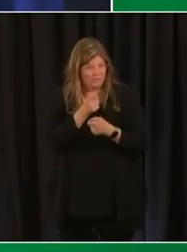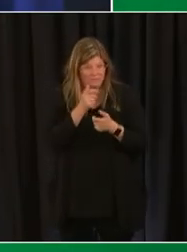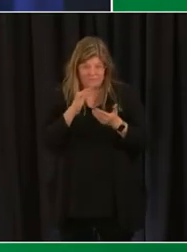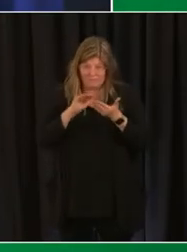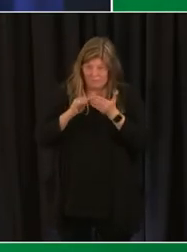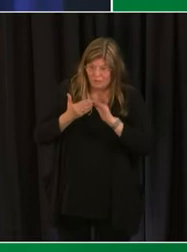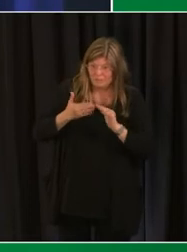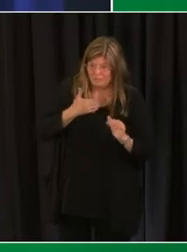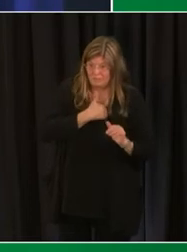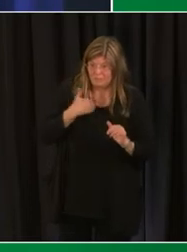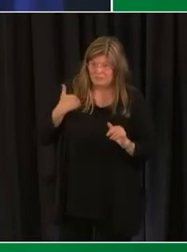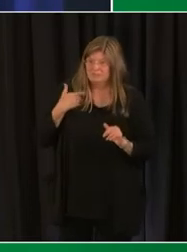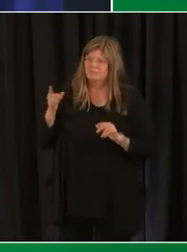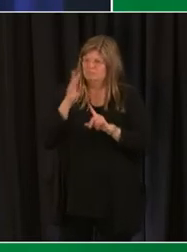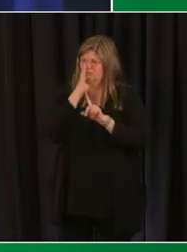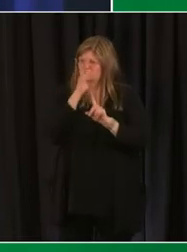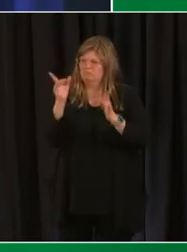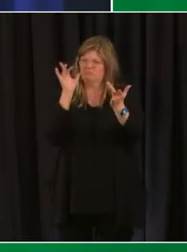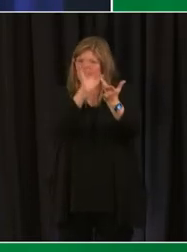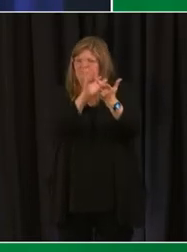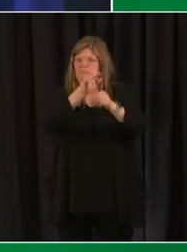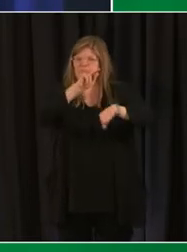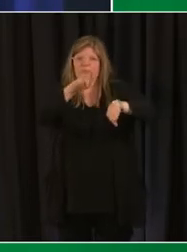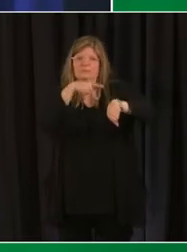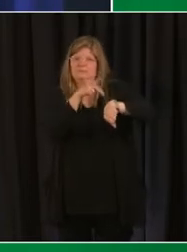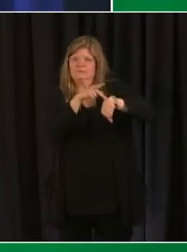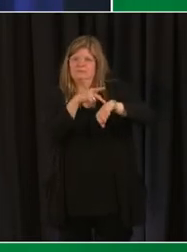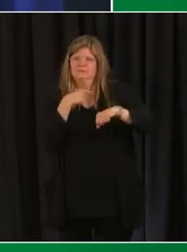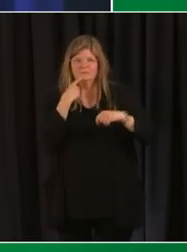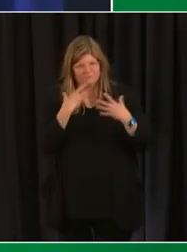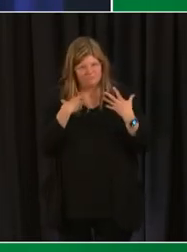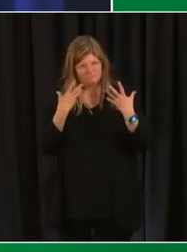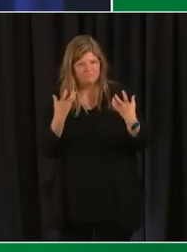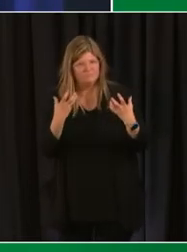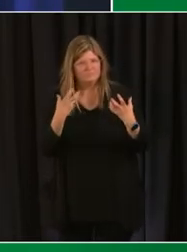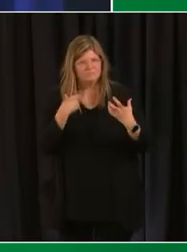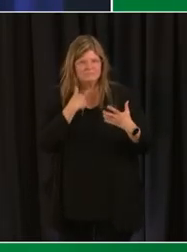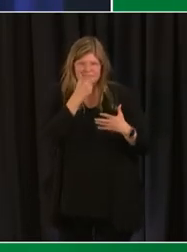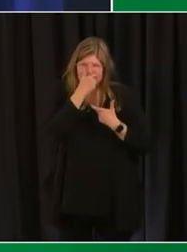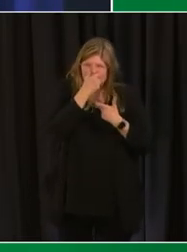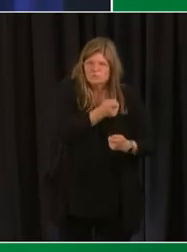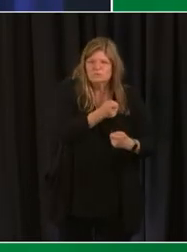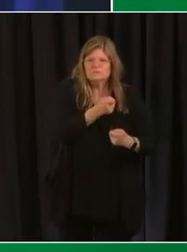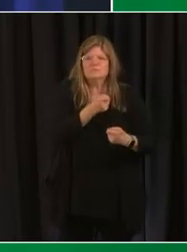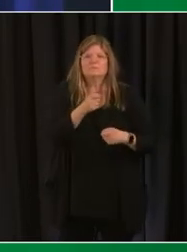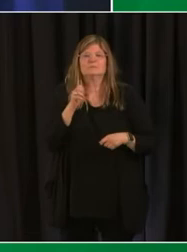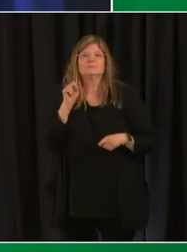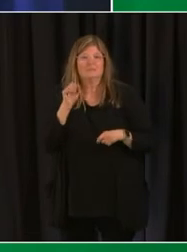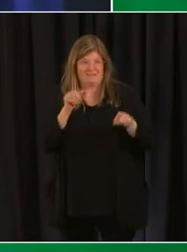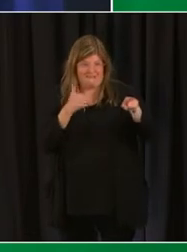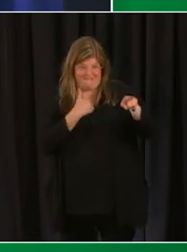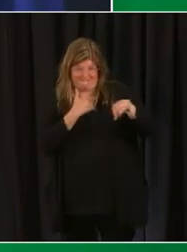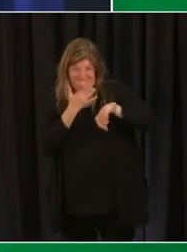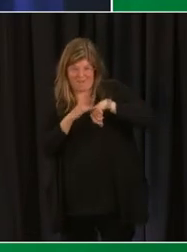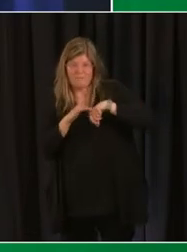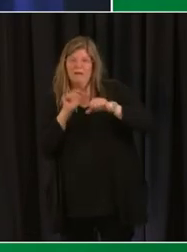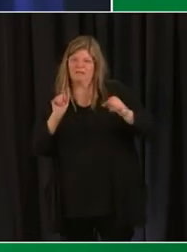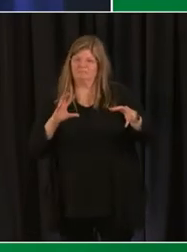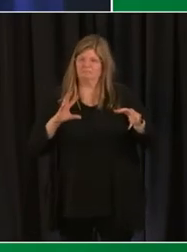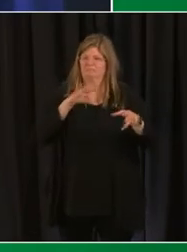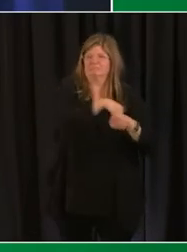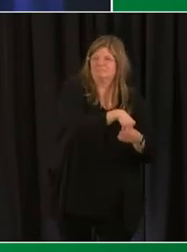to reach directly out to the principal uh and express your interest and determine if there's space available on those teams